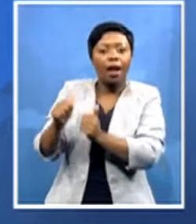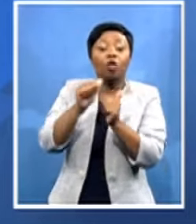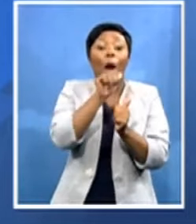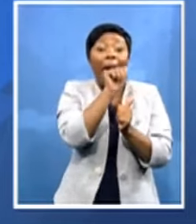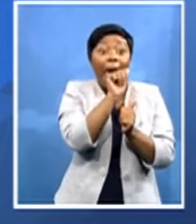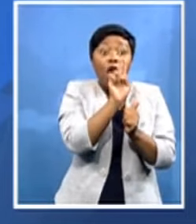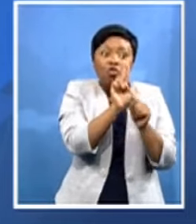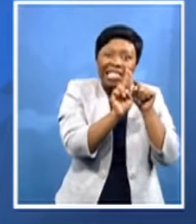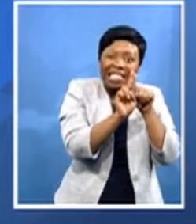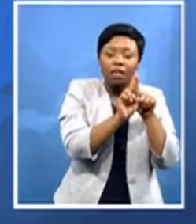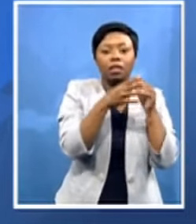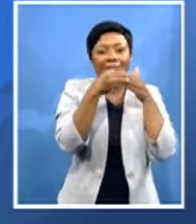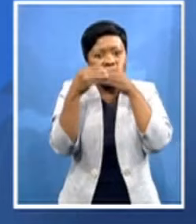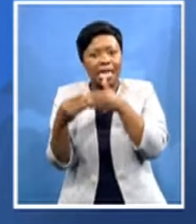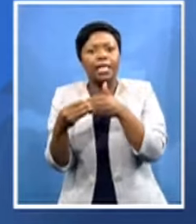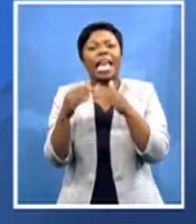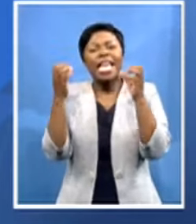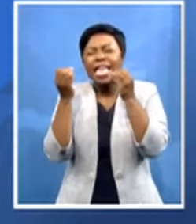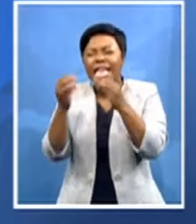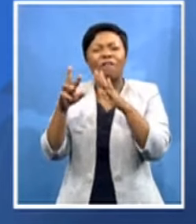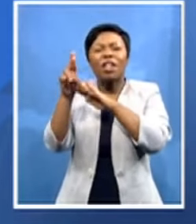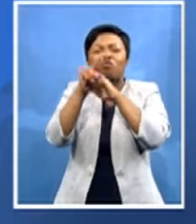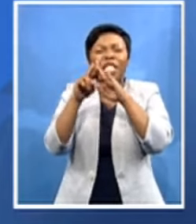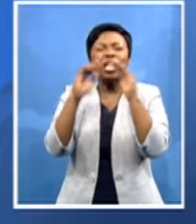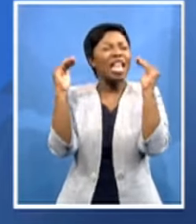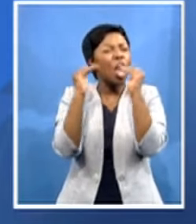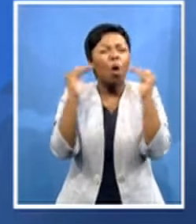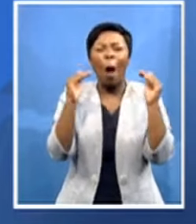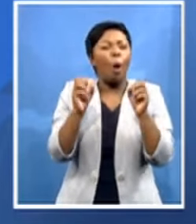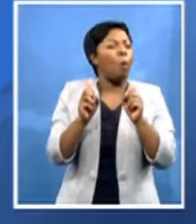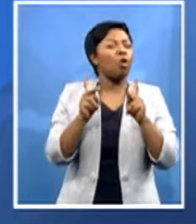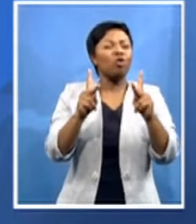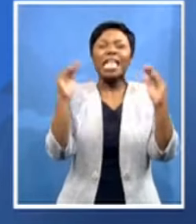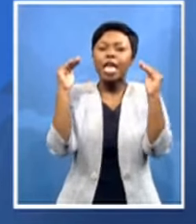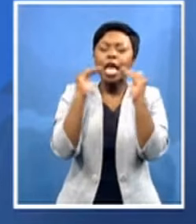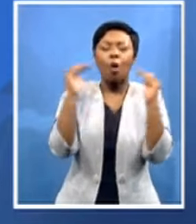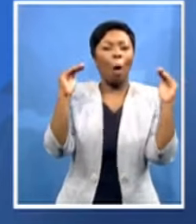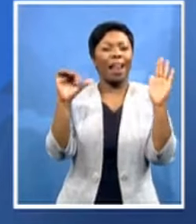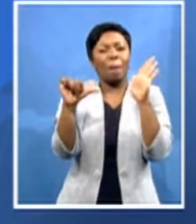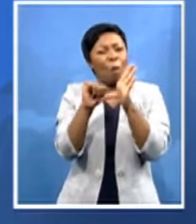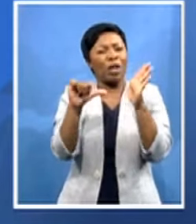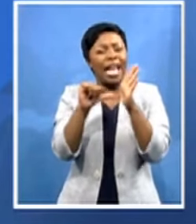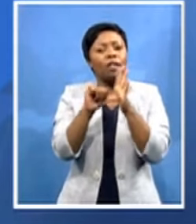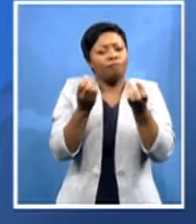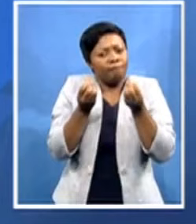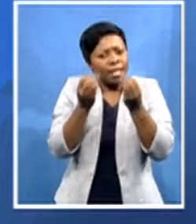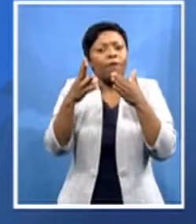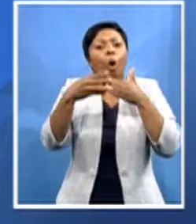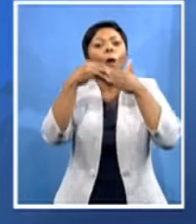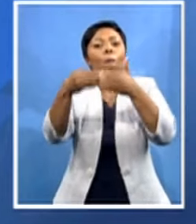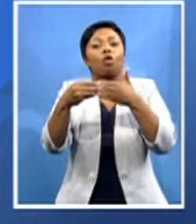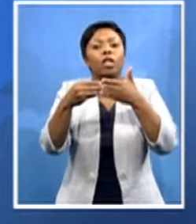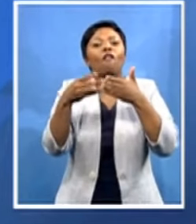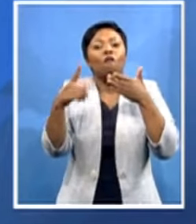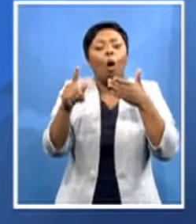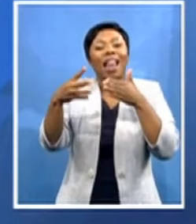chance equal importance equal of being the leadership in the pan-african parliament so we're receiving very good